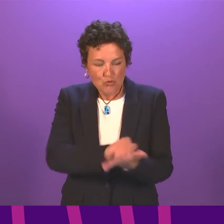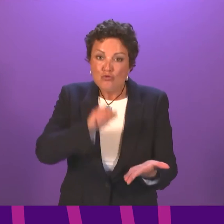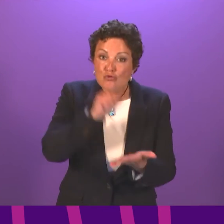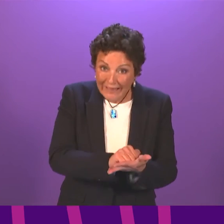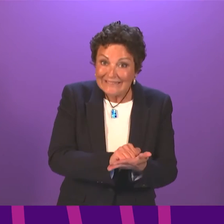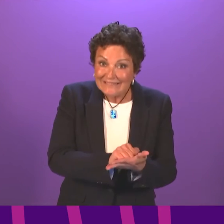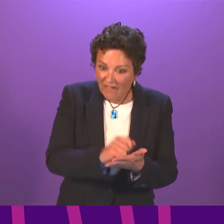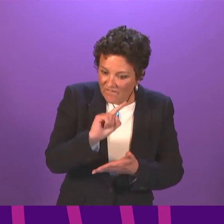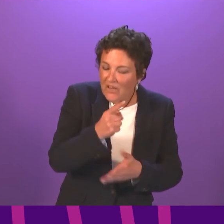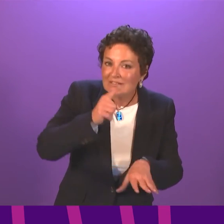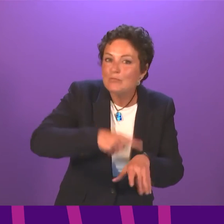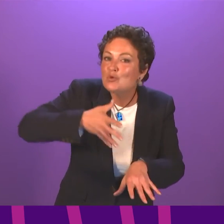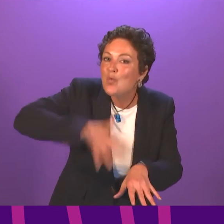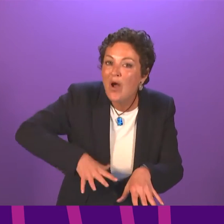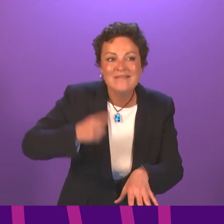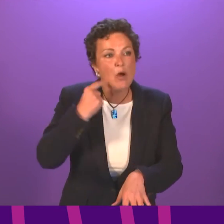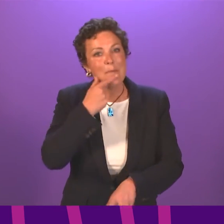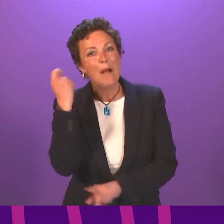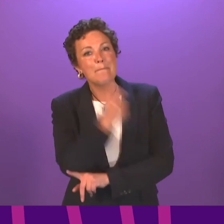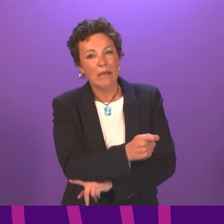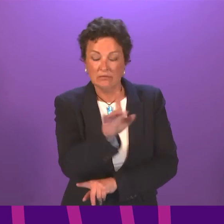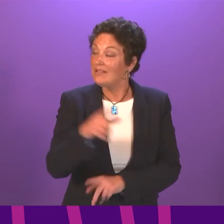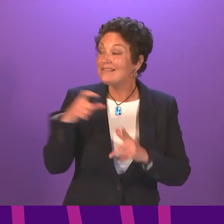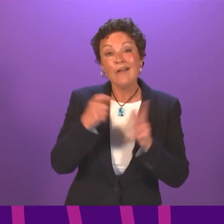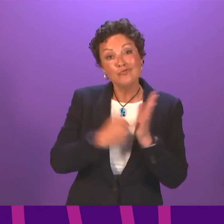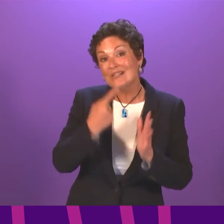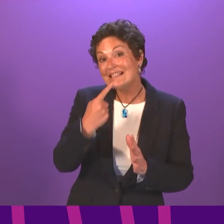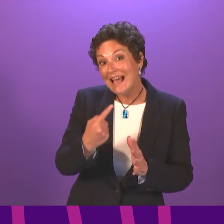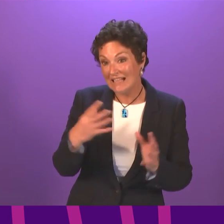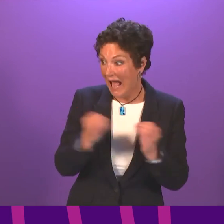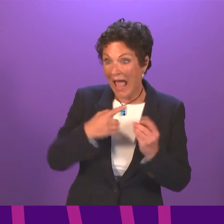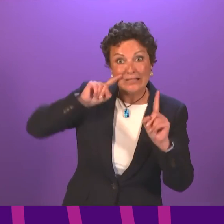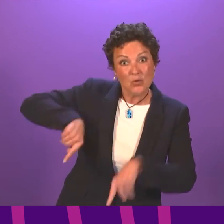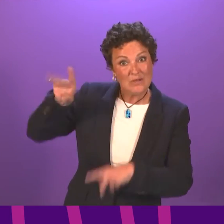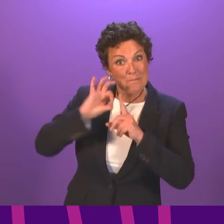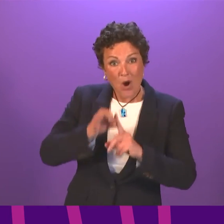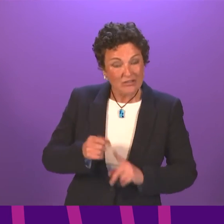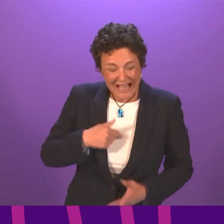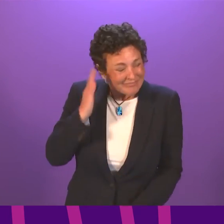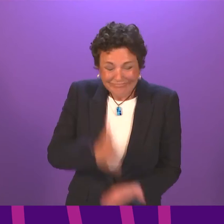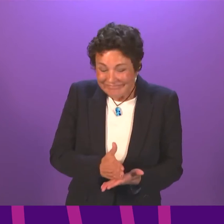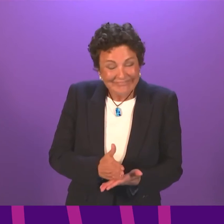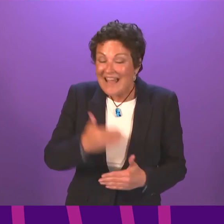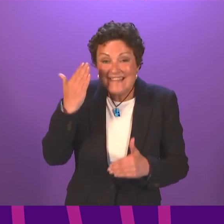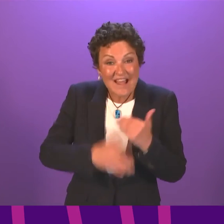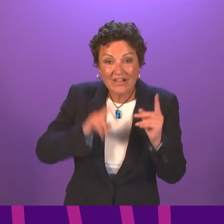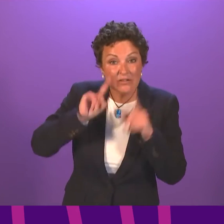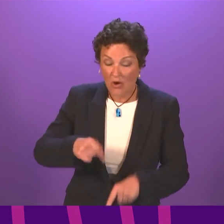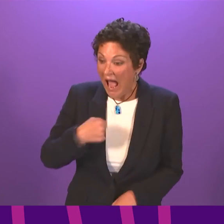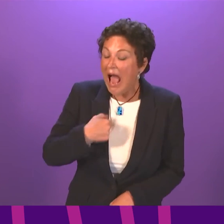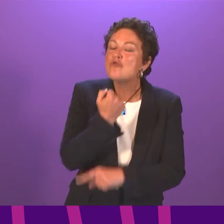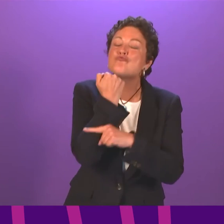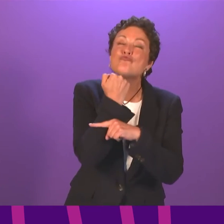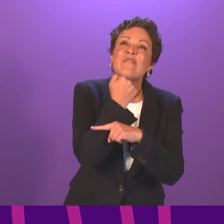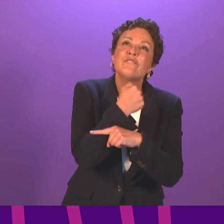don't have to appeal. Douglas Ross said that I ignored the points he made. I didn't ignore the points he made. I simply refused to go along